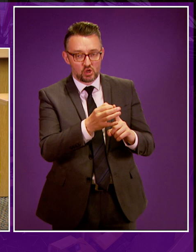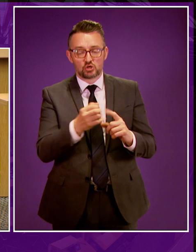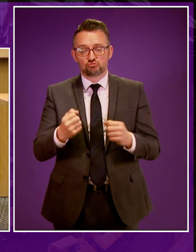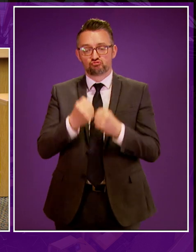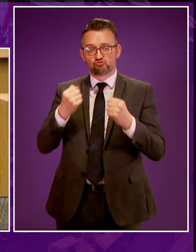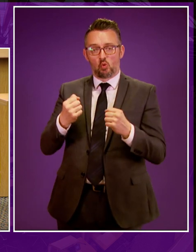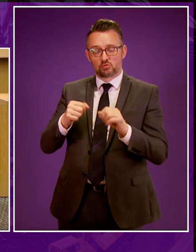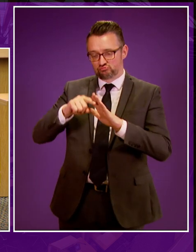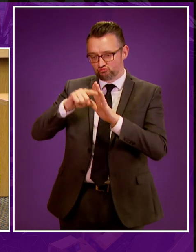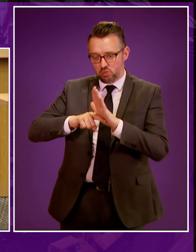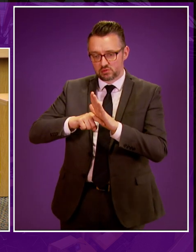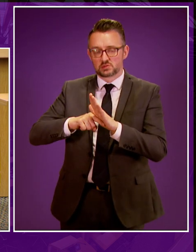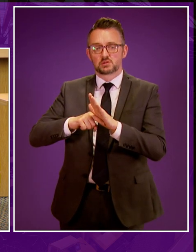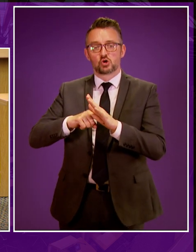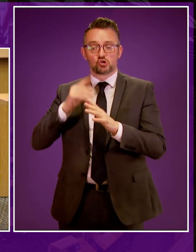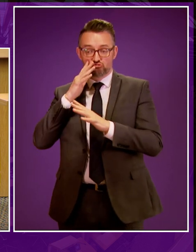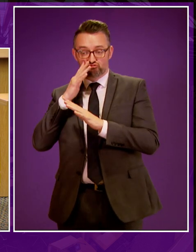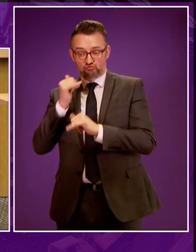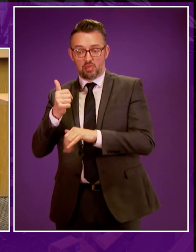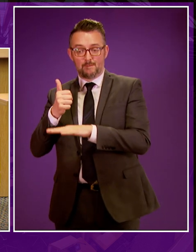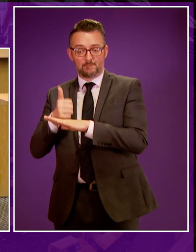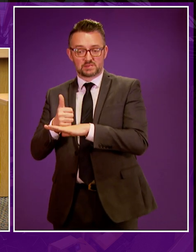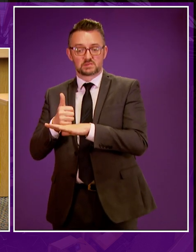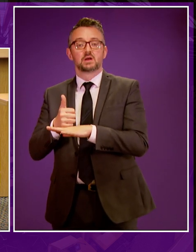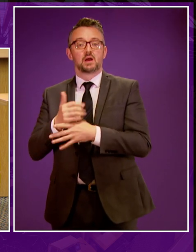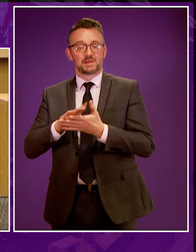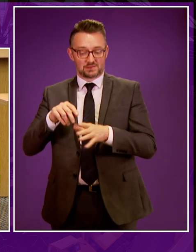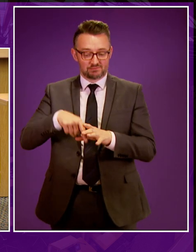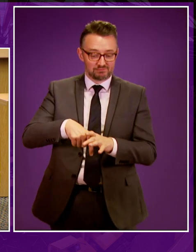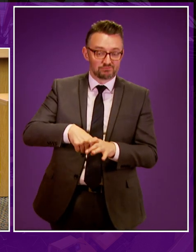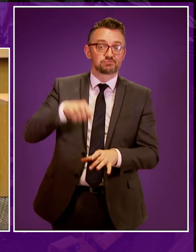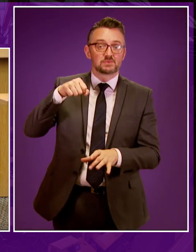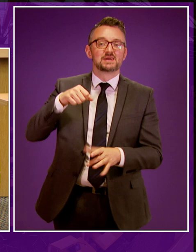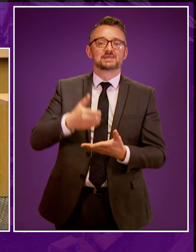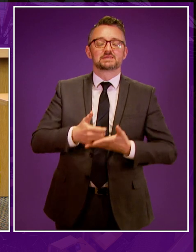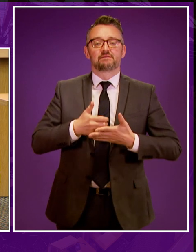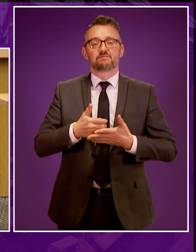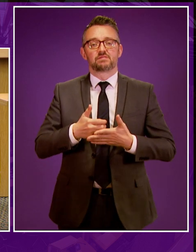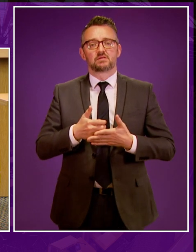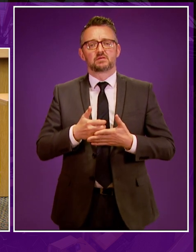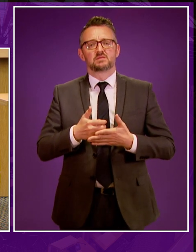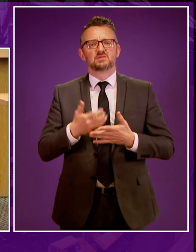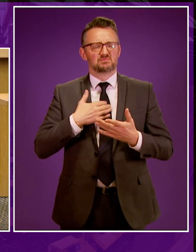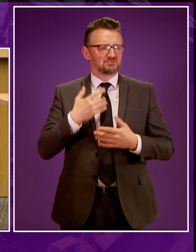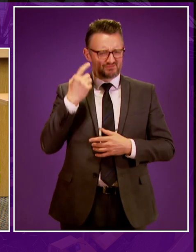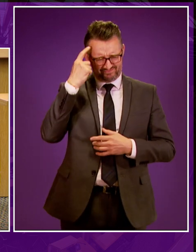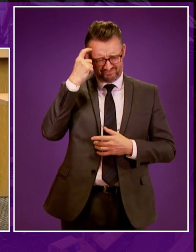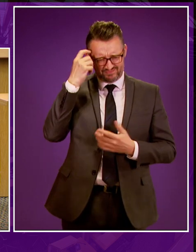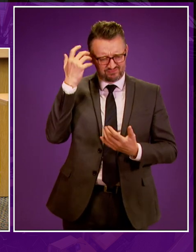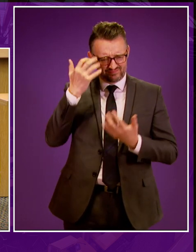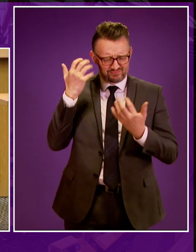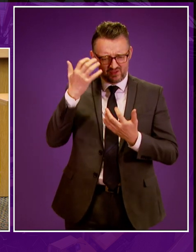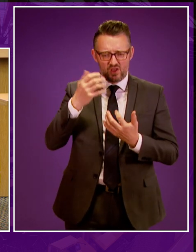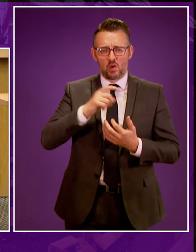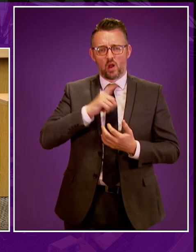regulatory environment and a trial-based approach have made extraction safe and sustainable. It is indeed very puzzling that the Scottish Government